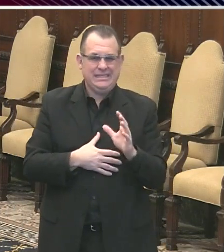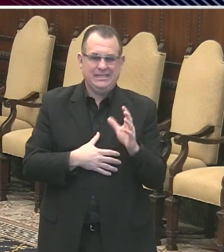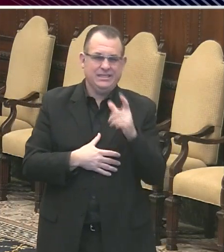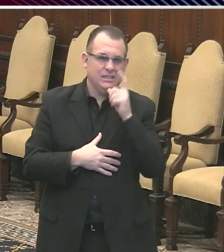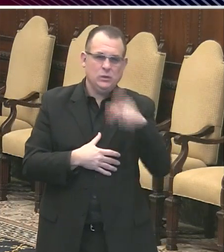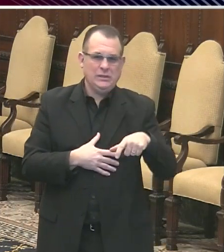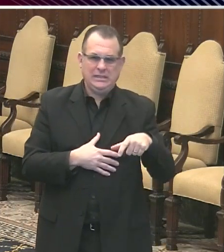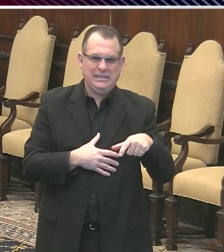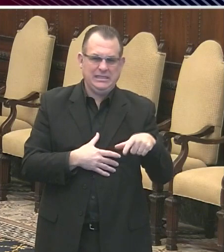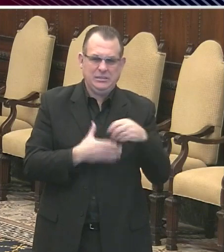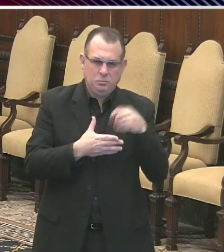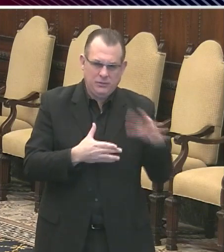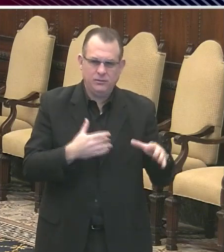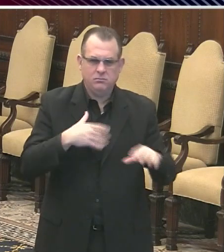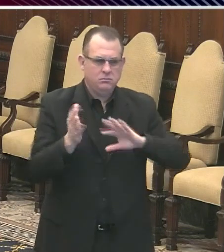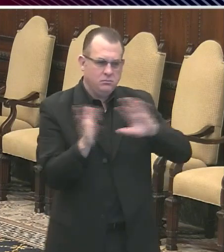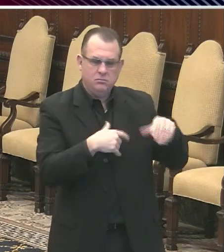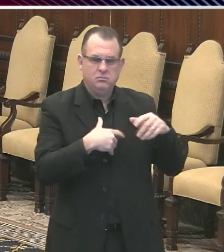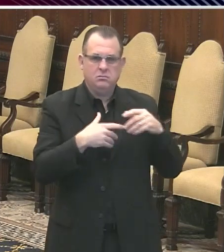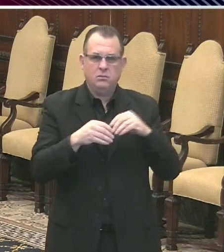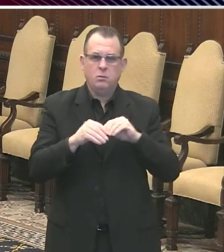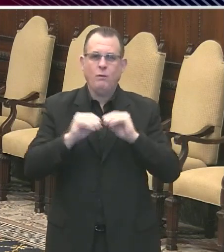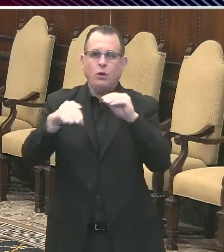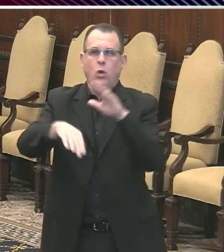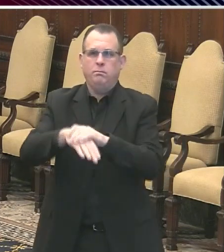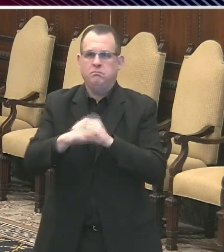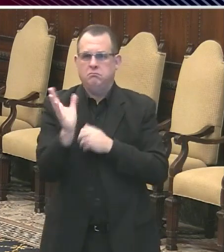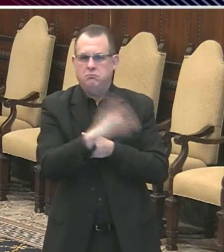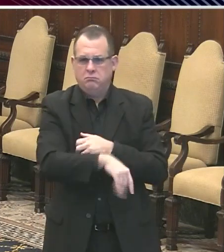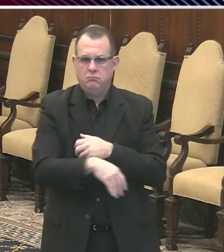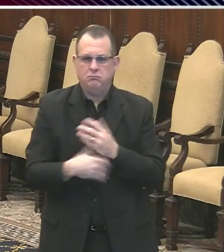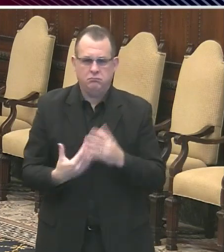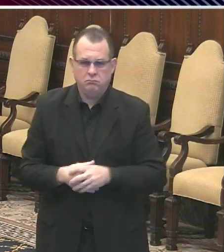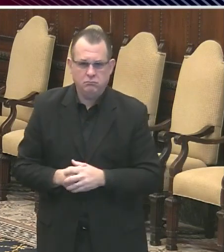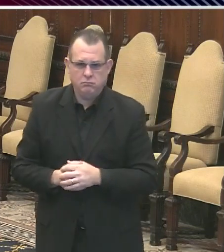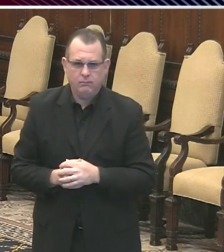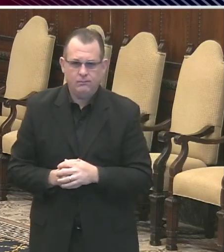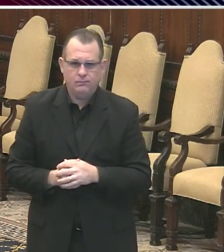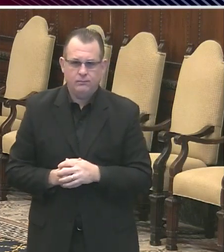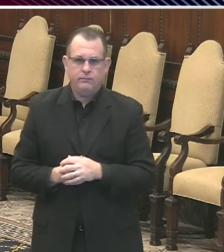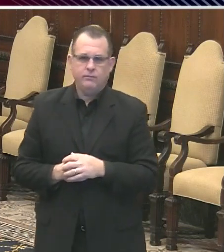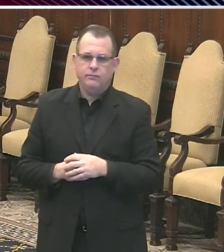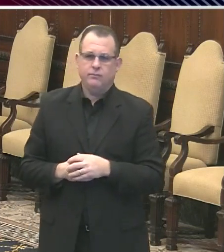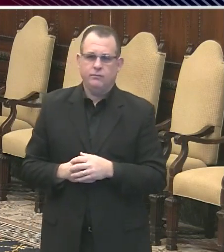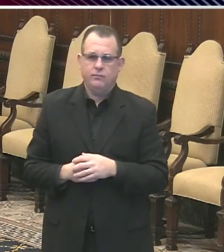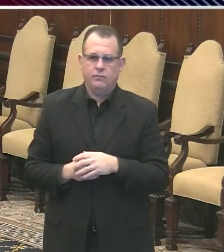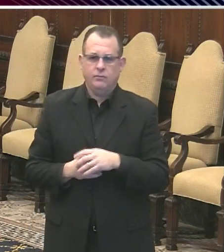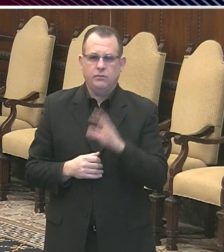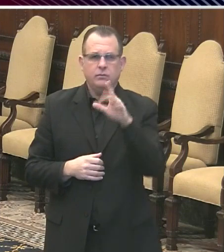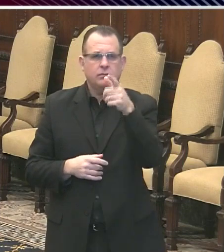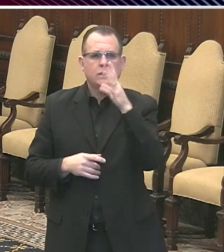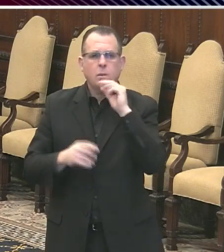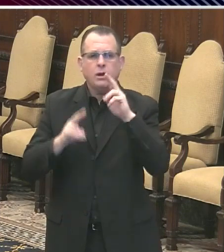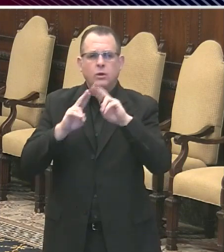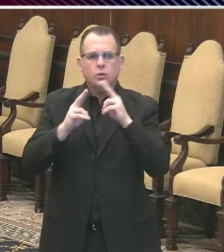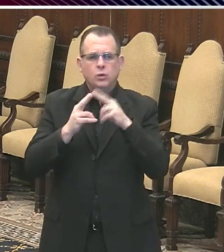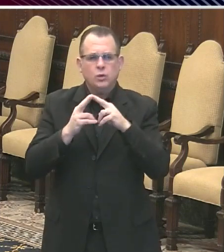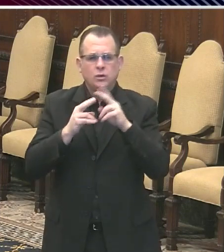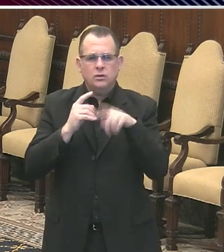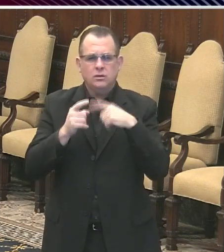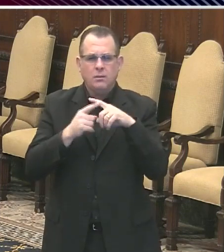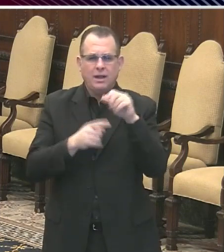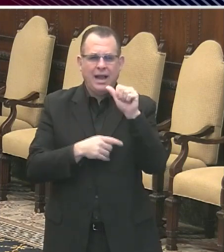and we've moved on. And, Mayor, on the part of the question about mandating anti-retaliation measures or other non-testing